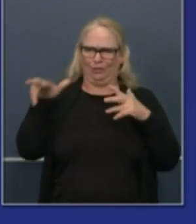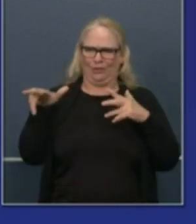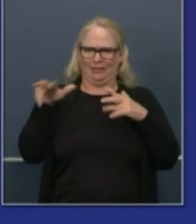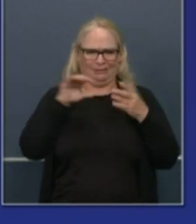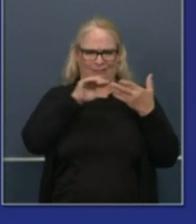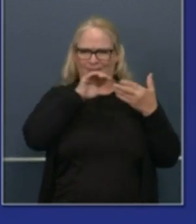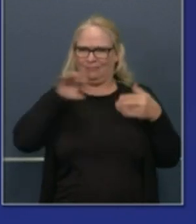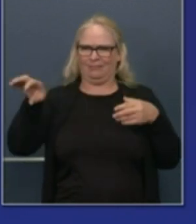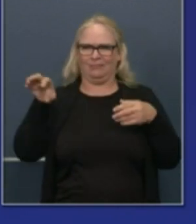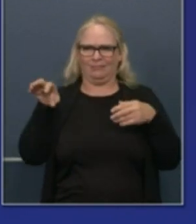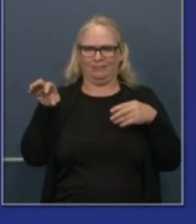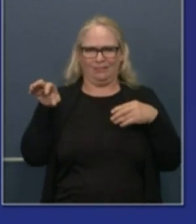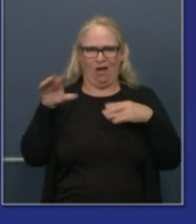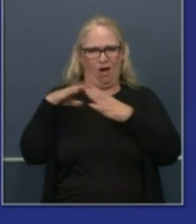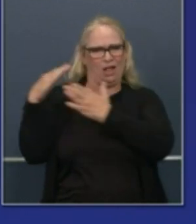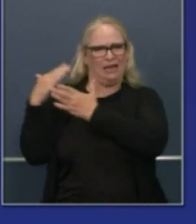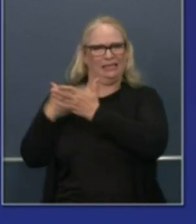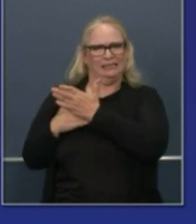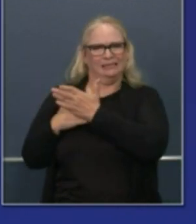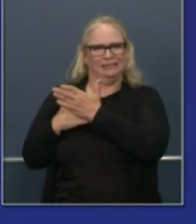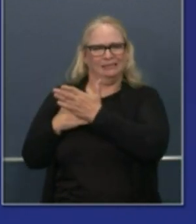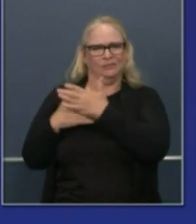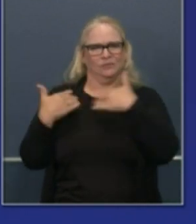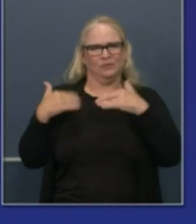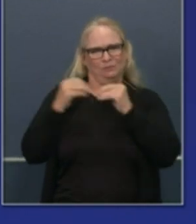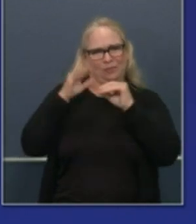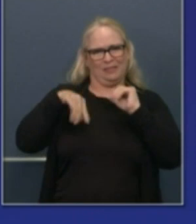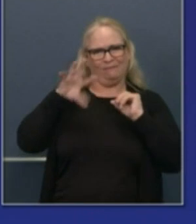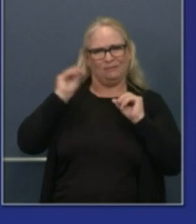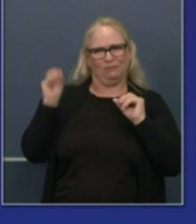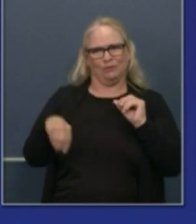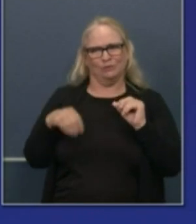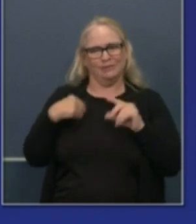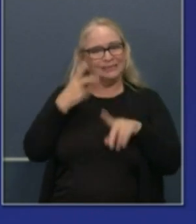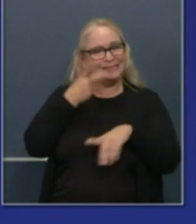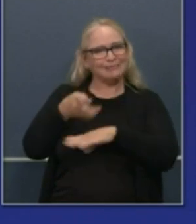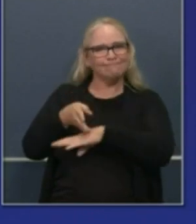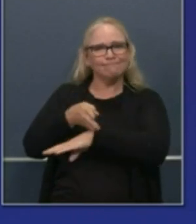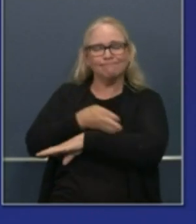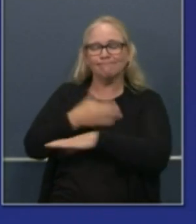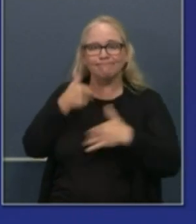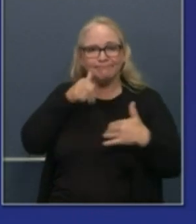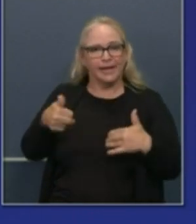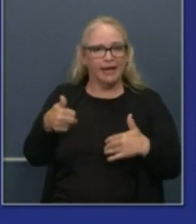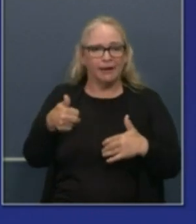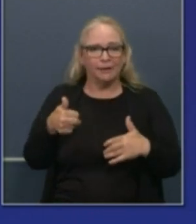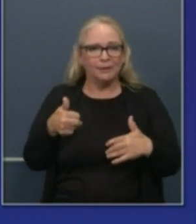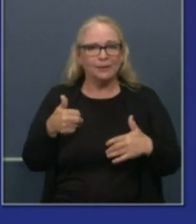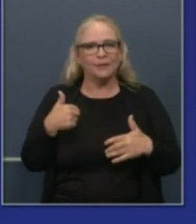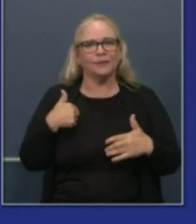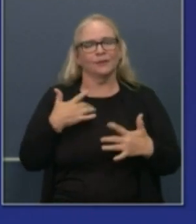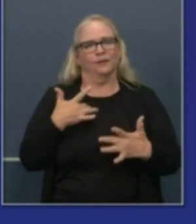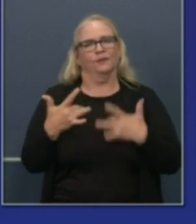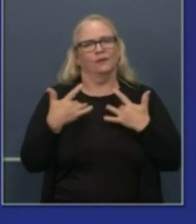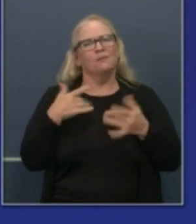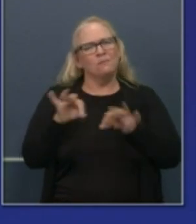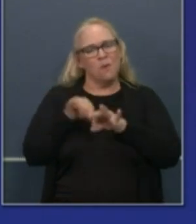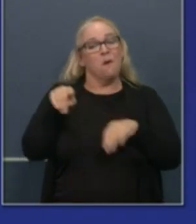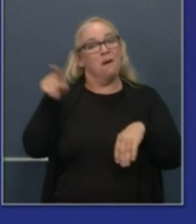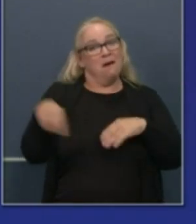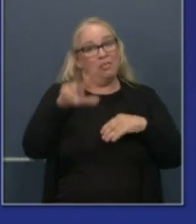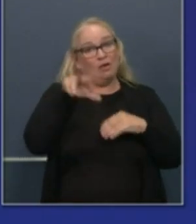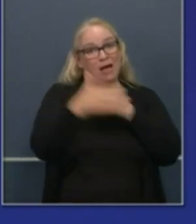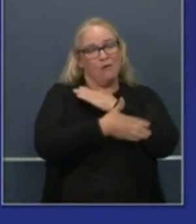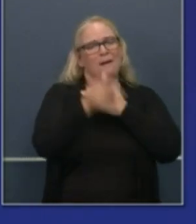forth where we're not seeing things necessarily improve in all those critical areas and